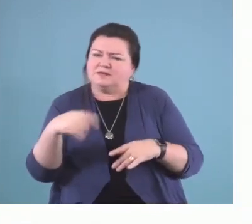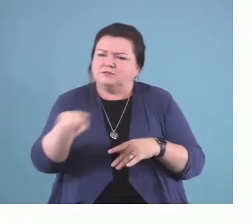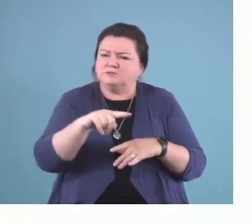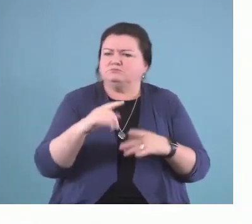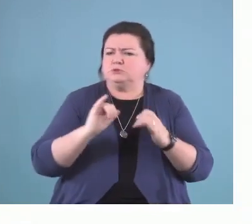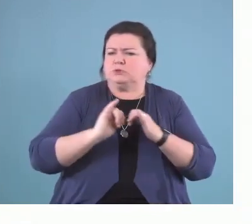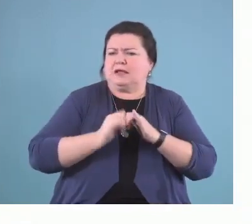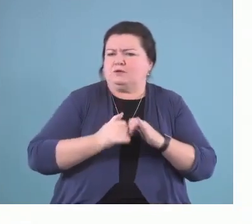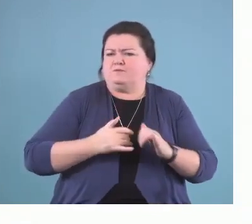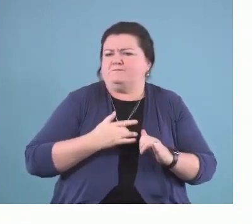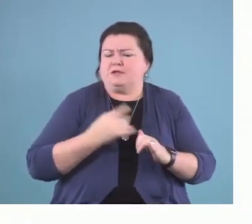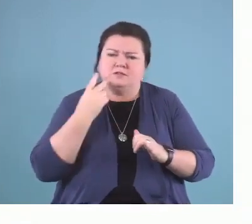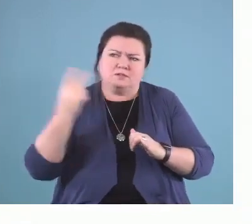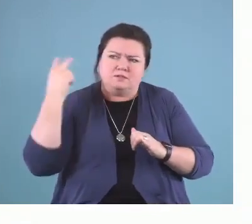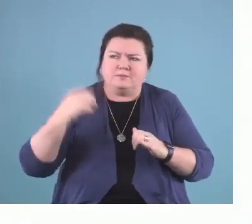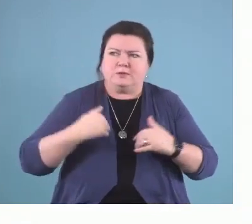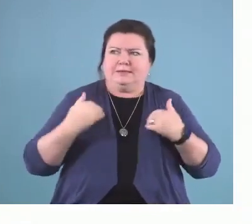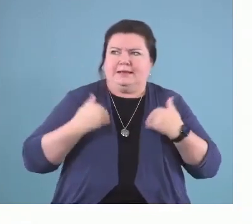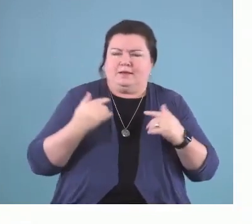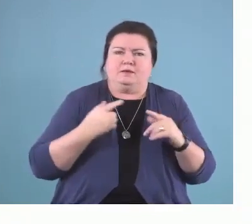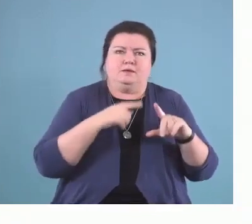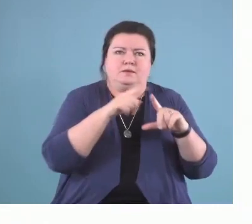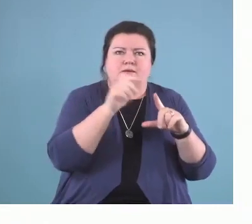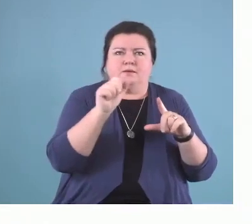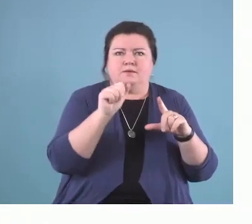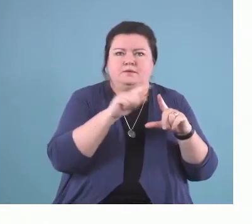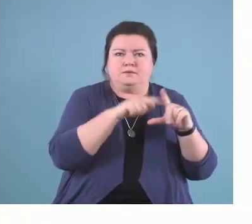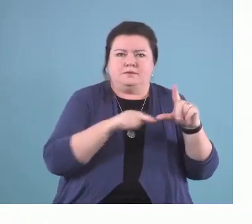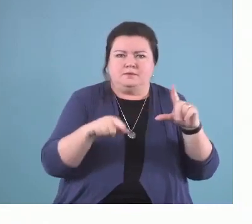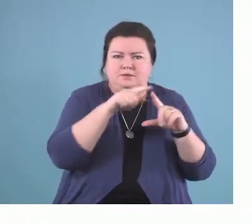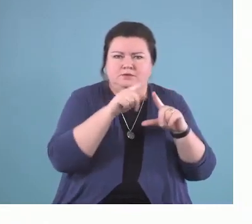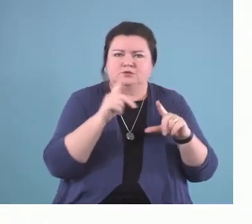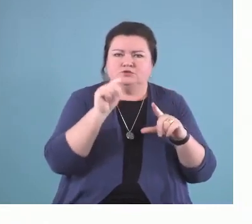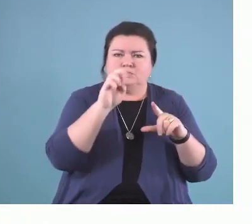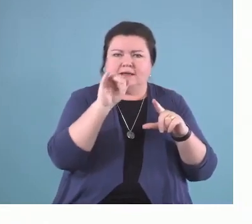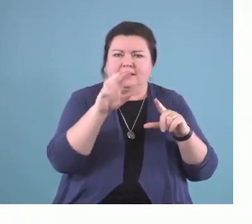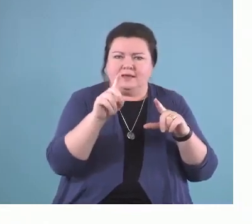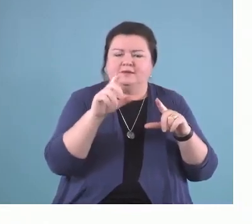between their audiologist, their parents and themselves.